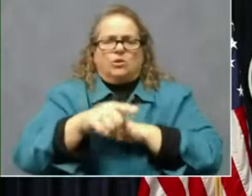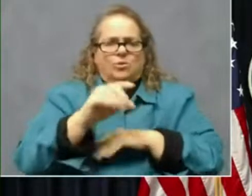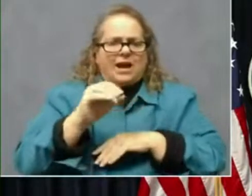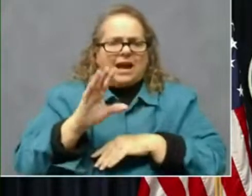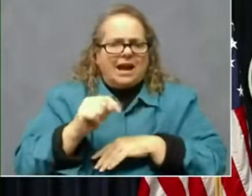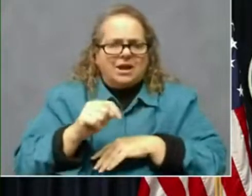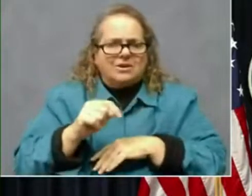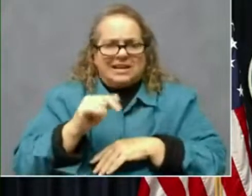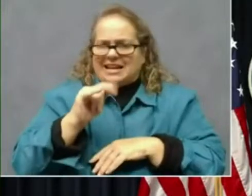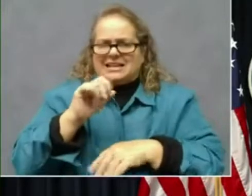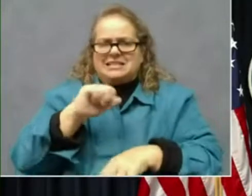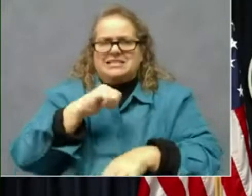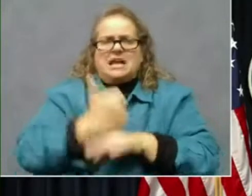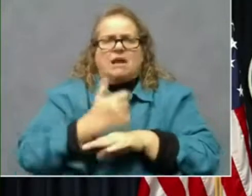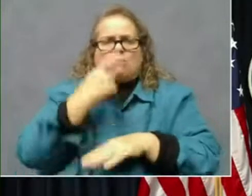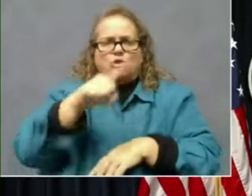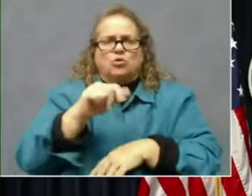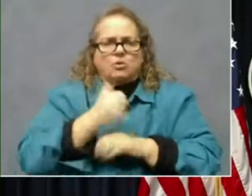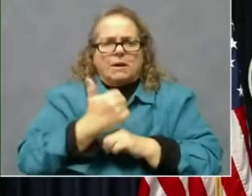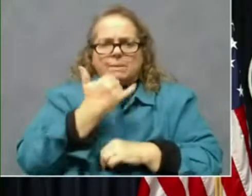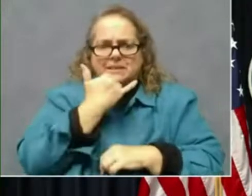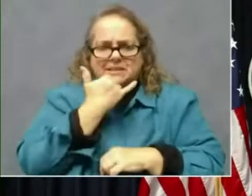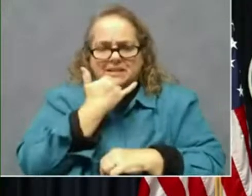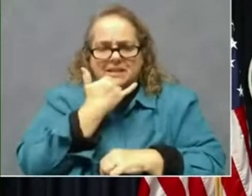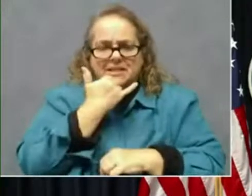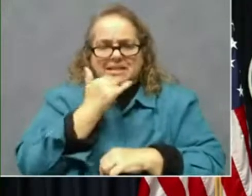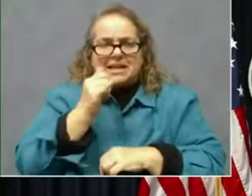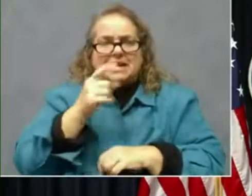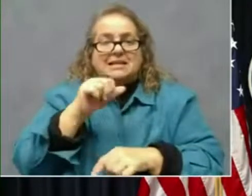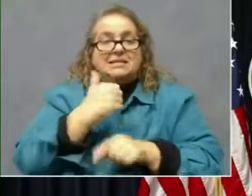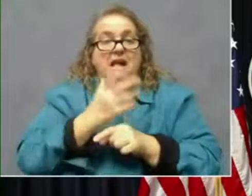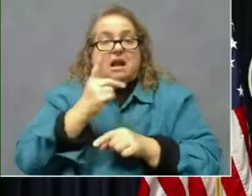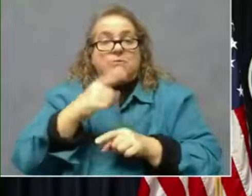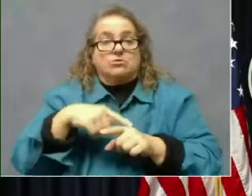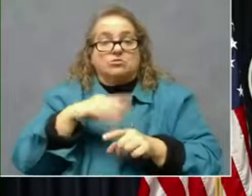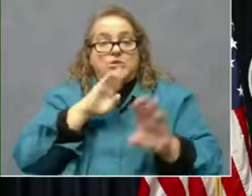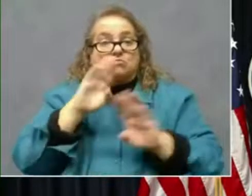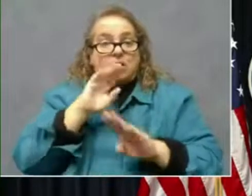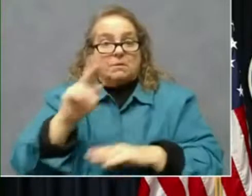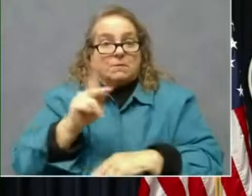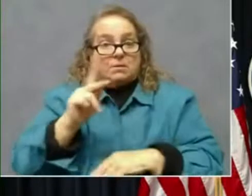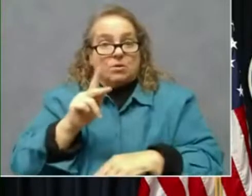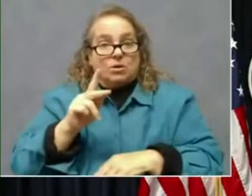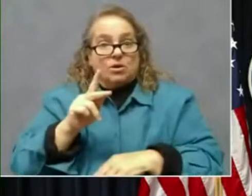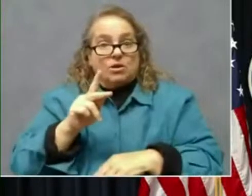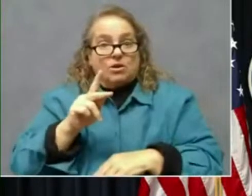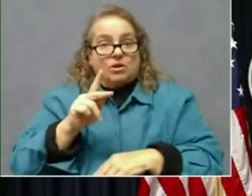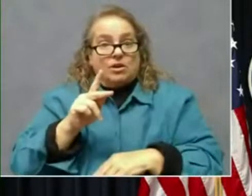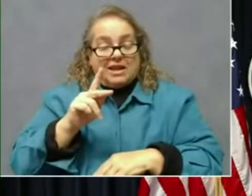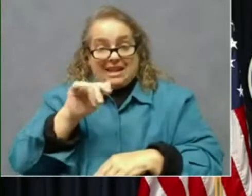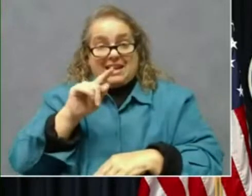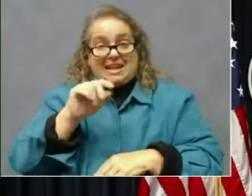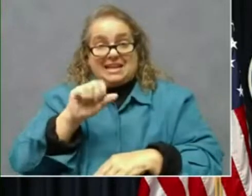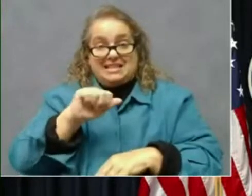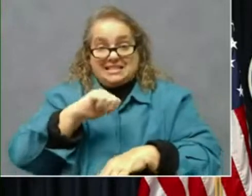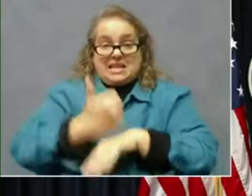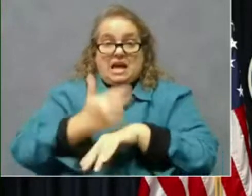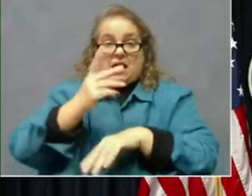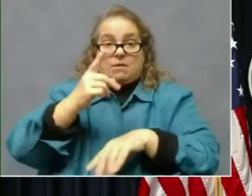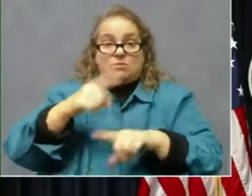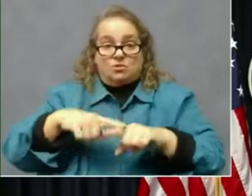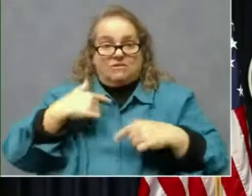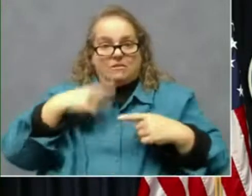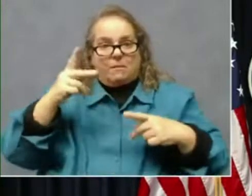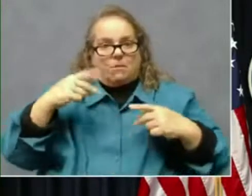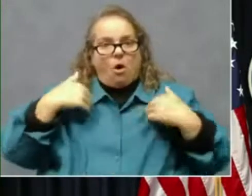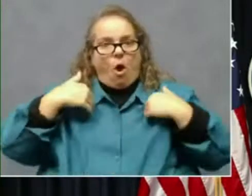mistakes. It's set up to frustrate people so they quit. It's set up in times like this to overwhelm the people that are working on it. It's set up to